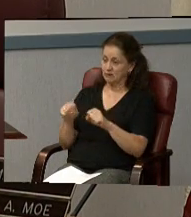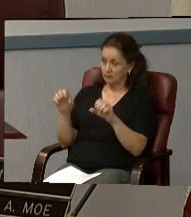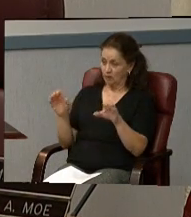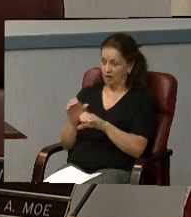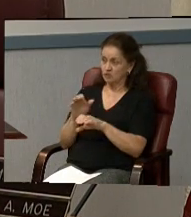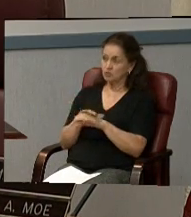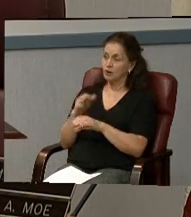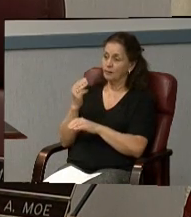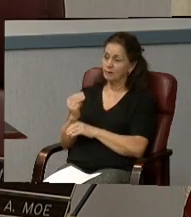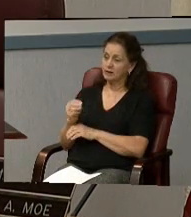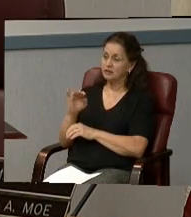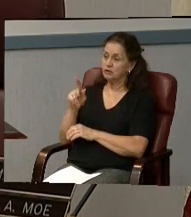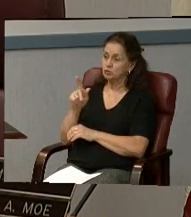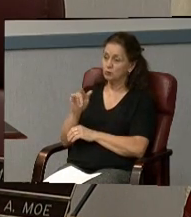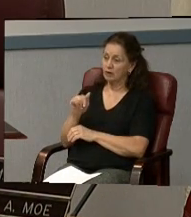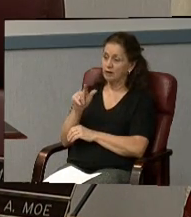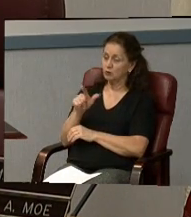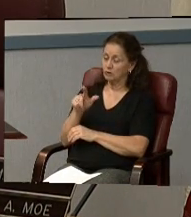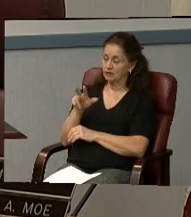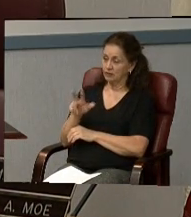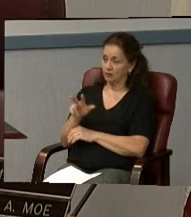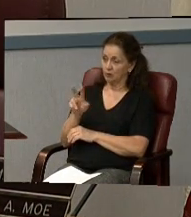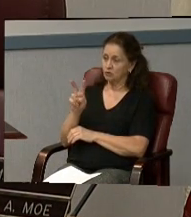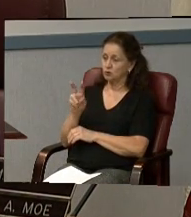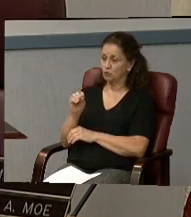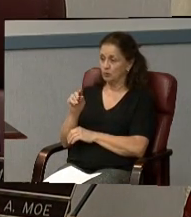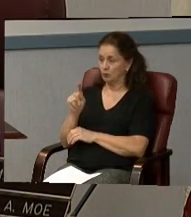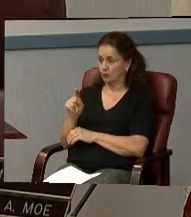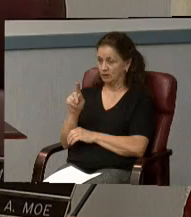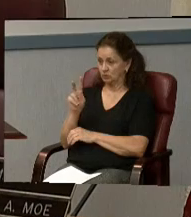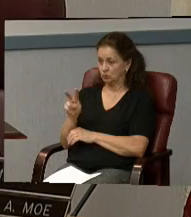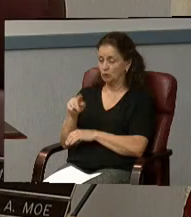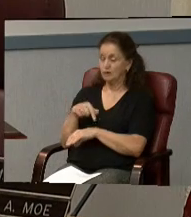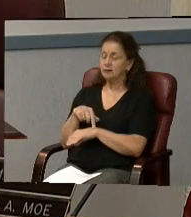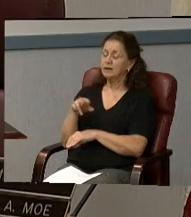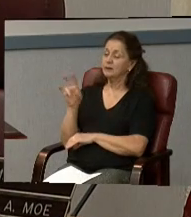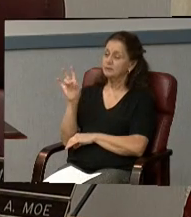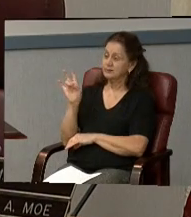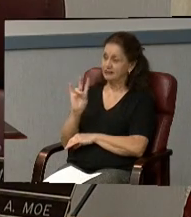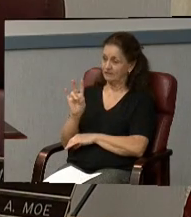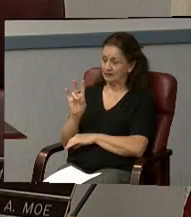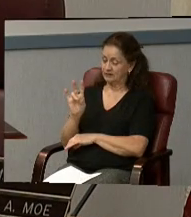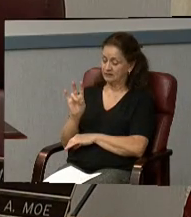on Monday, July 23, 2012, at 7 p.m.